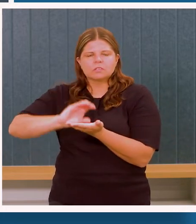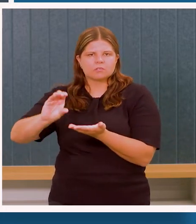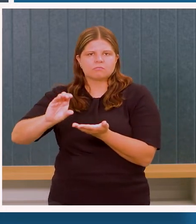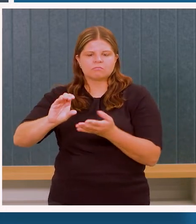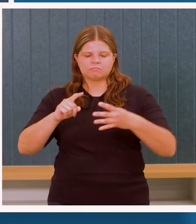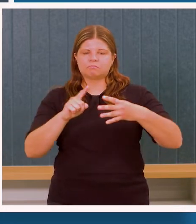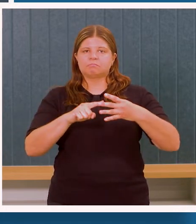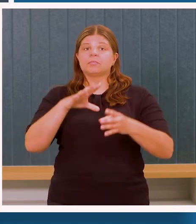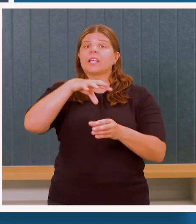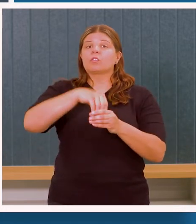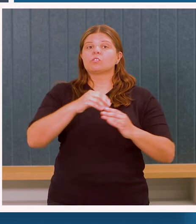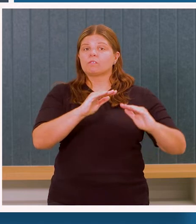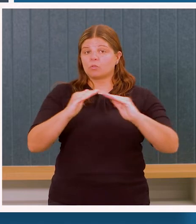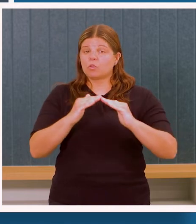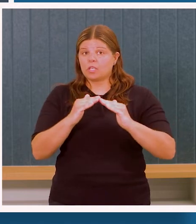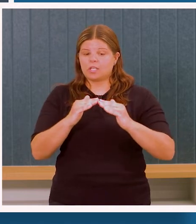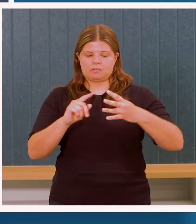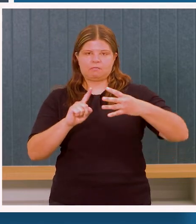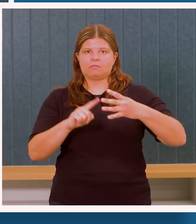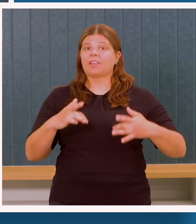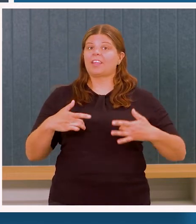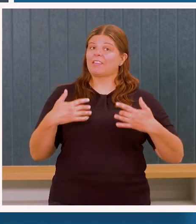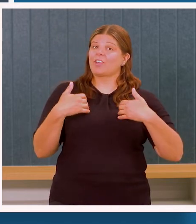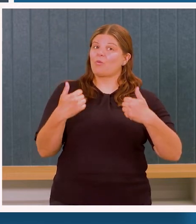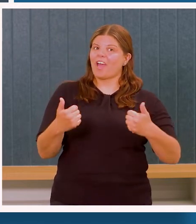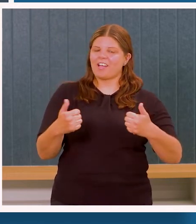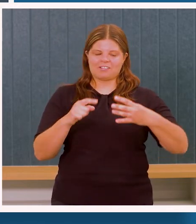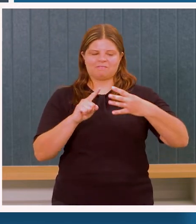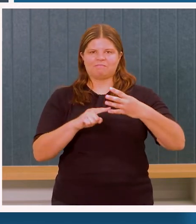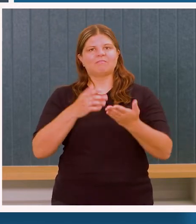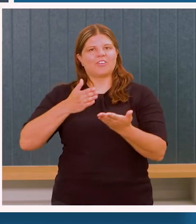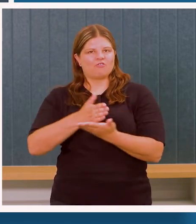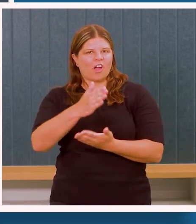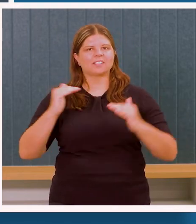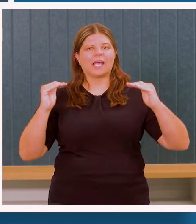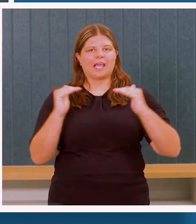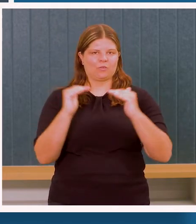inclusive communities, living well and rights and equity.